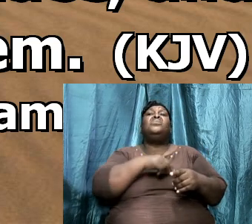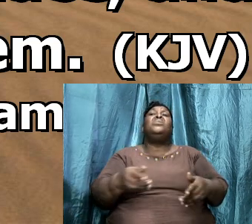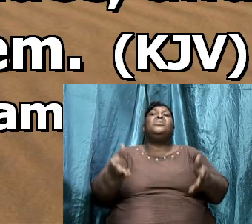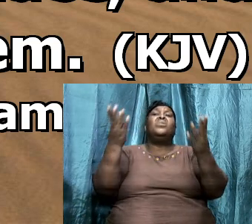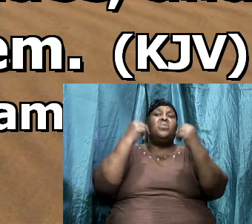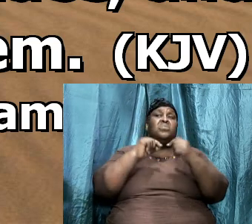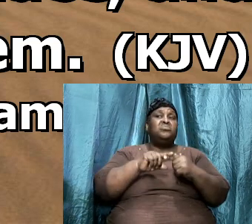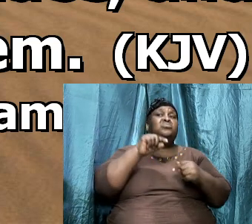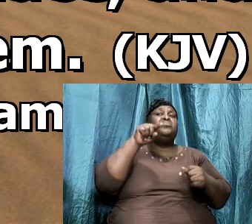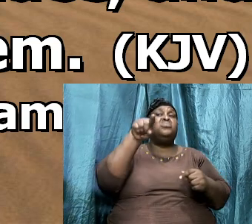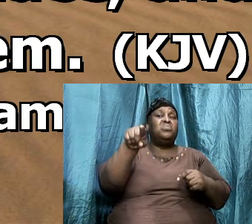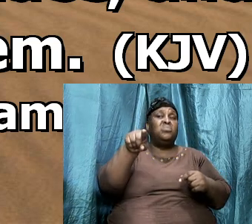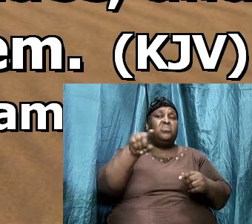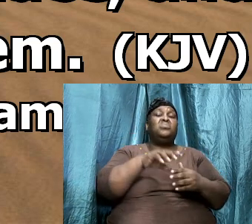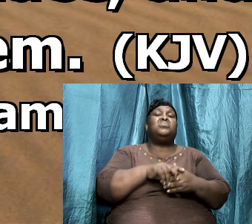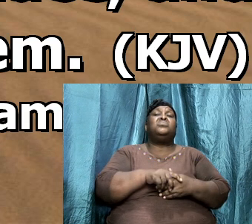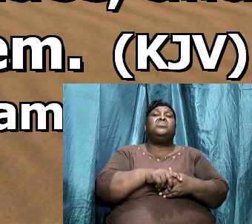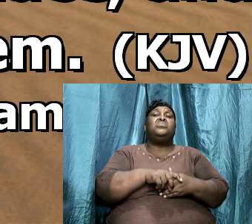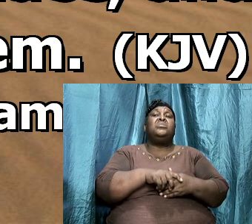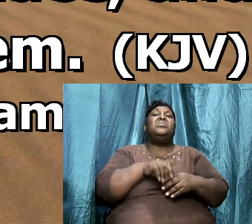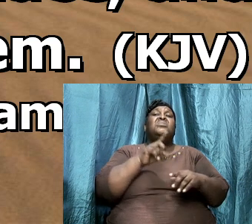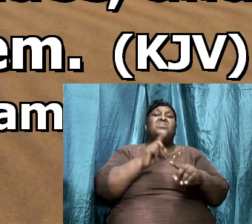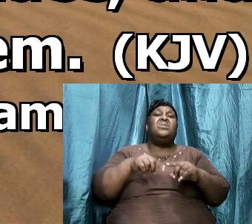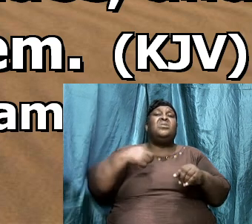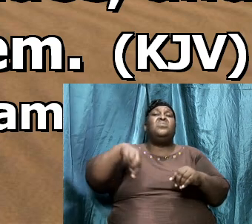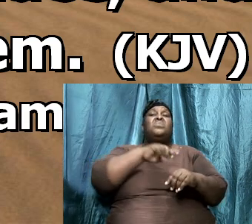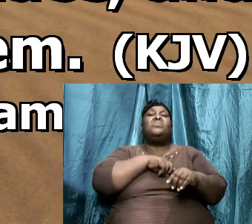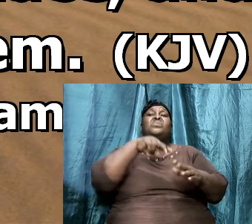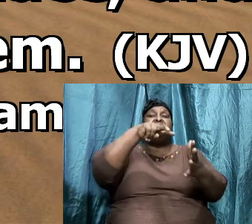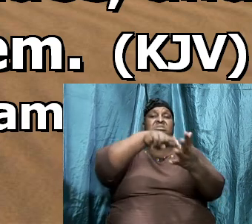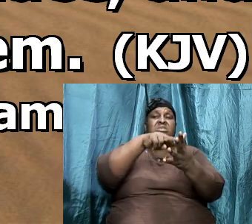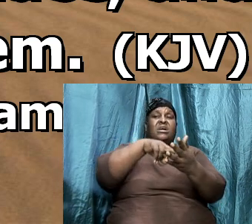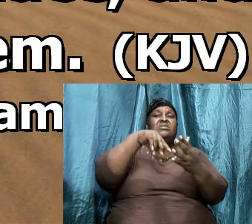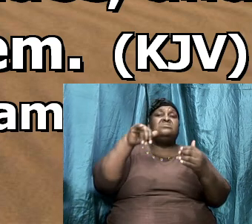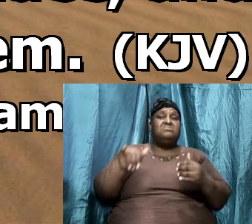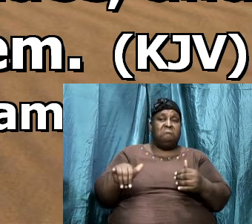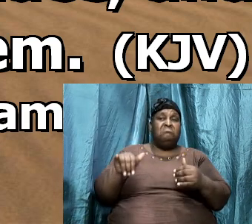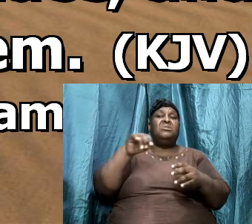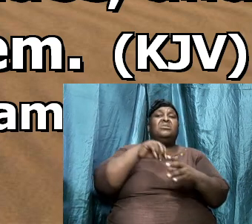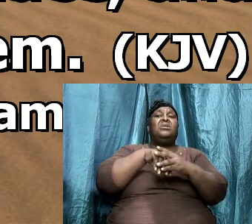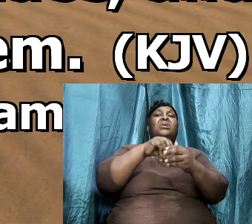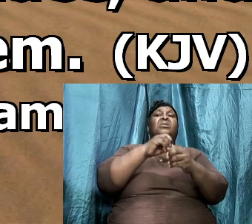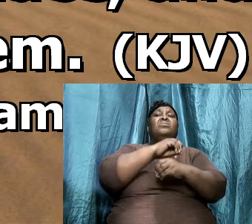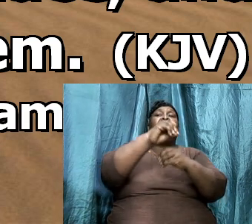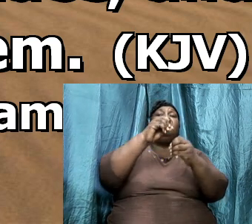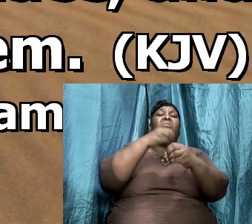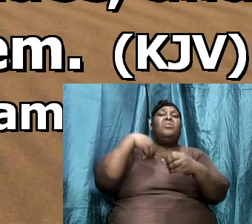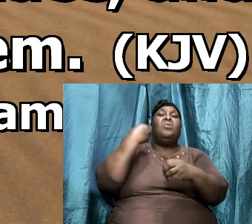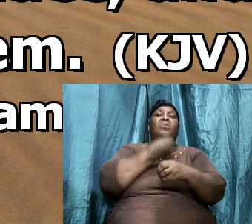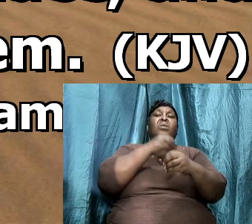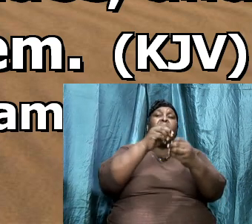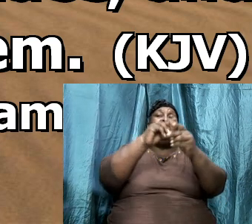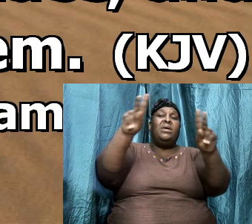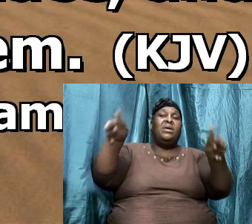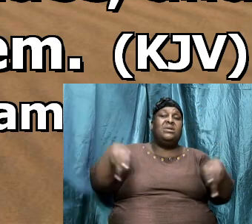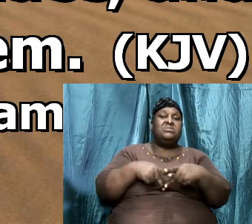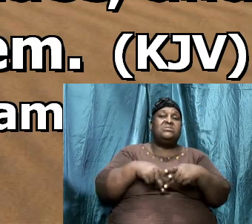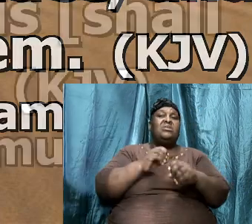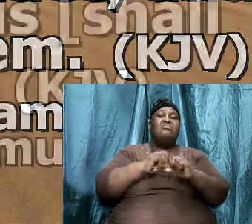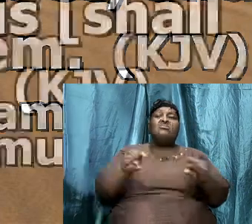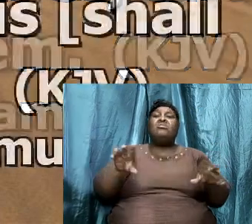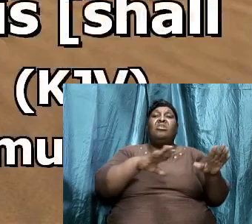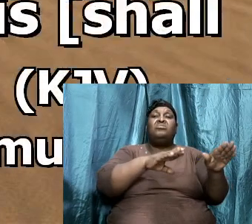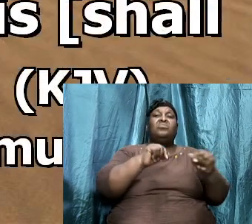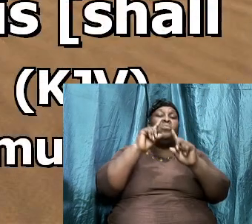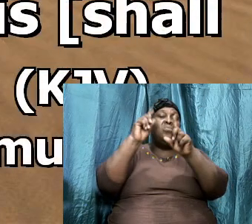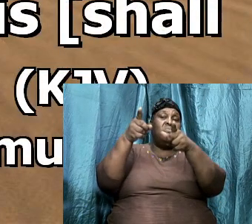tarry until we come to you then we will stand still in our place and will not go up unto them